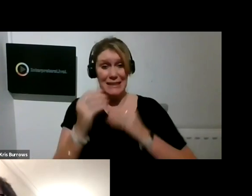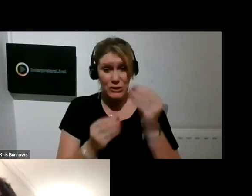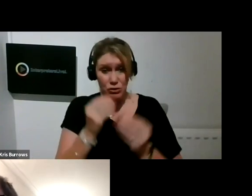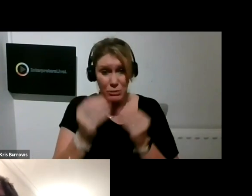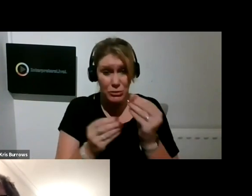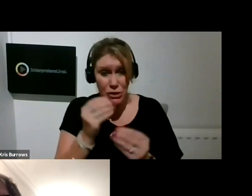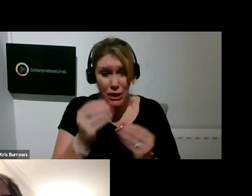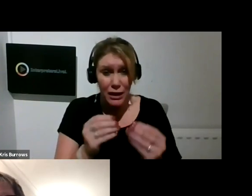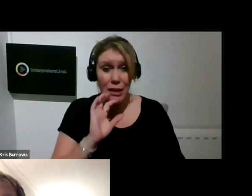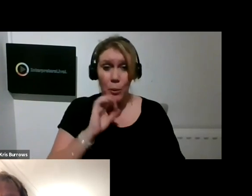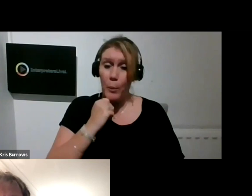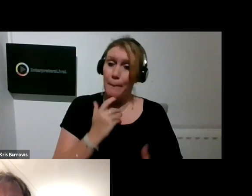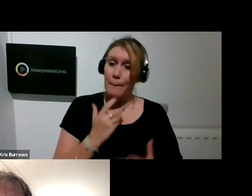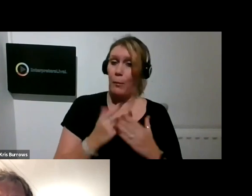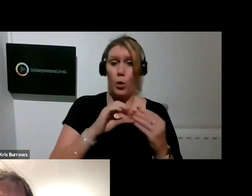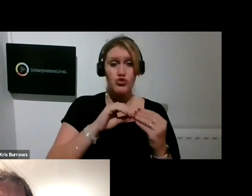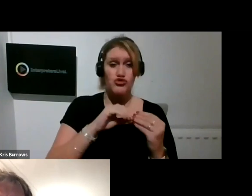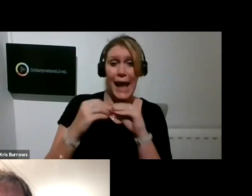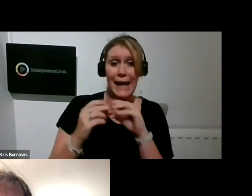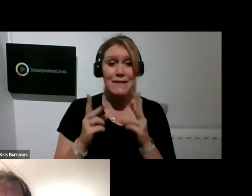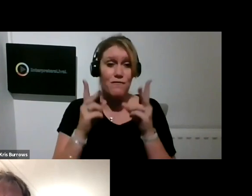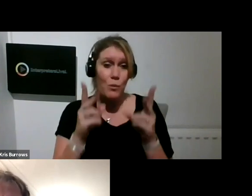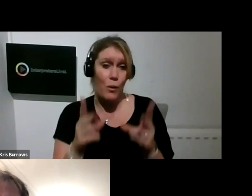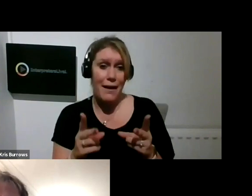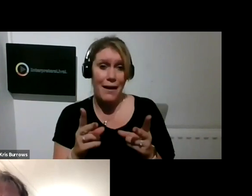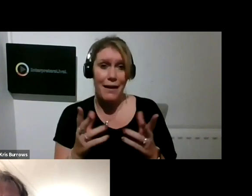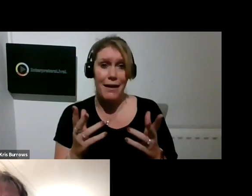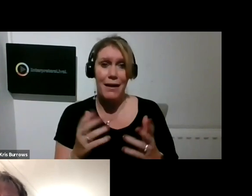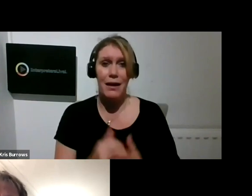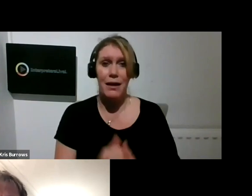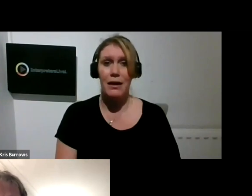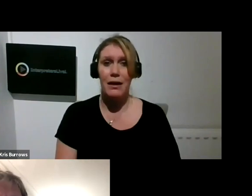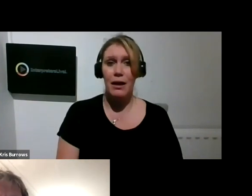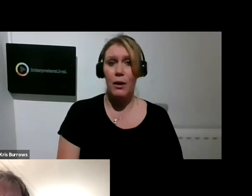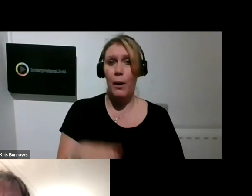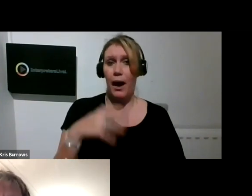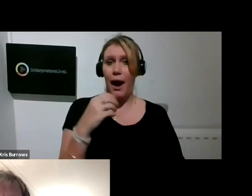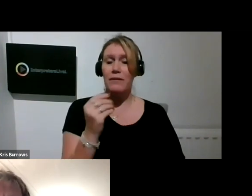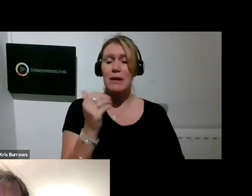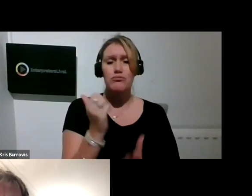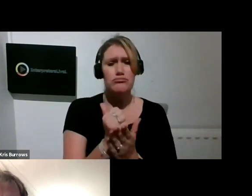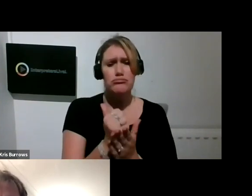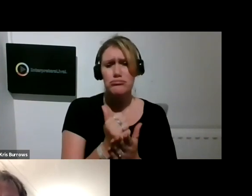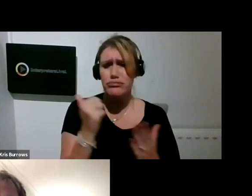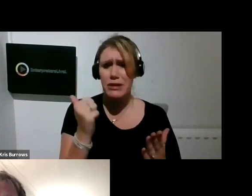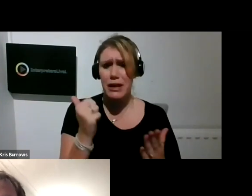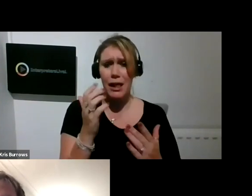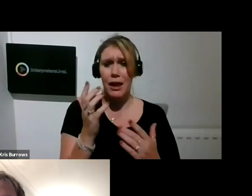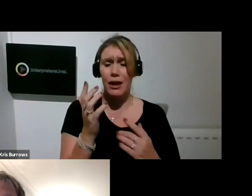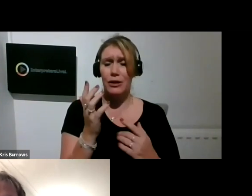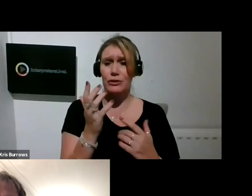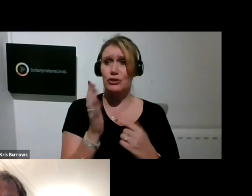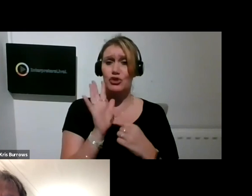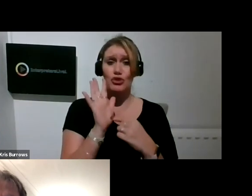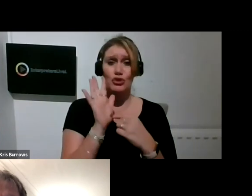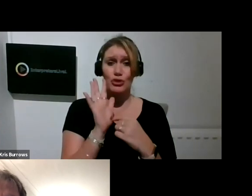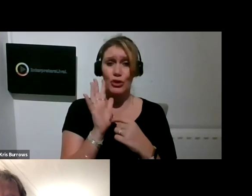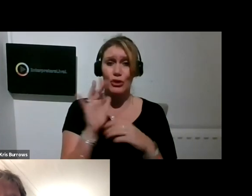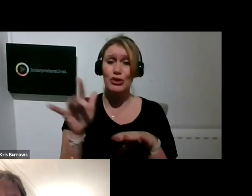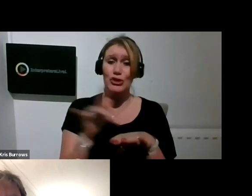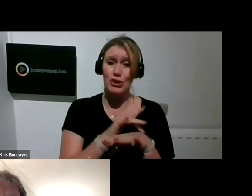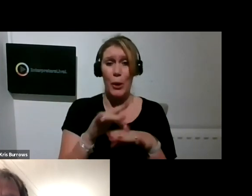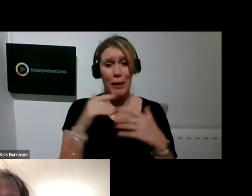really creative ways. You know, we've got some brilliant shows that have come through the micro commissions